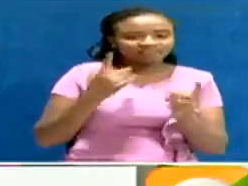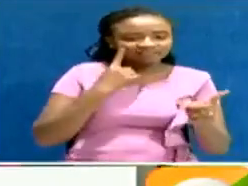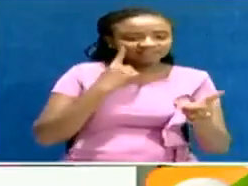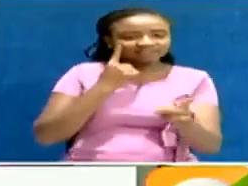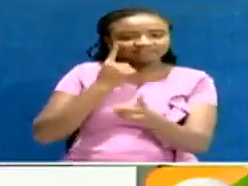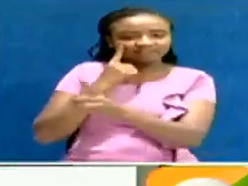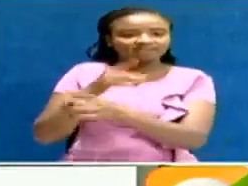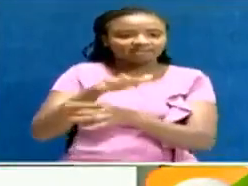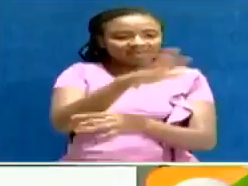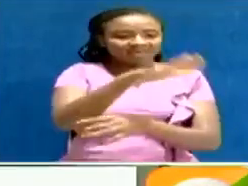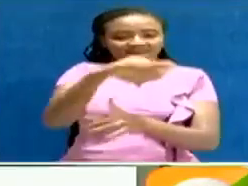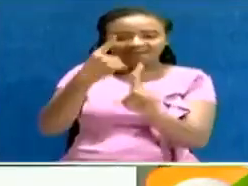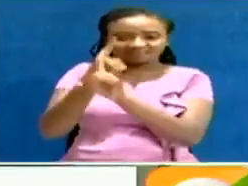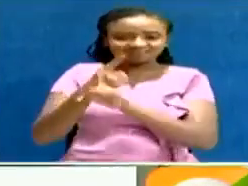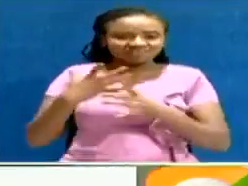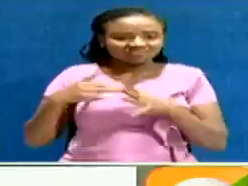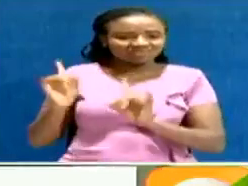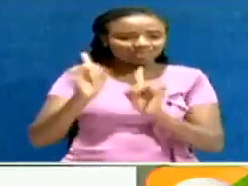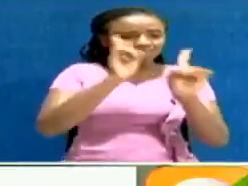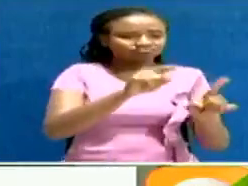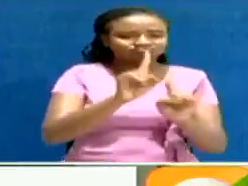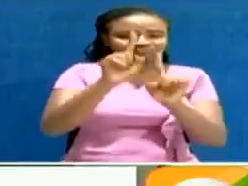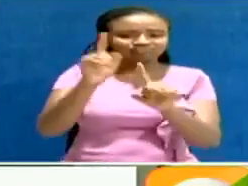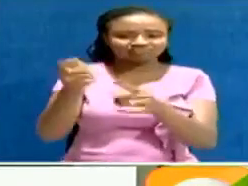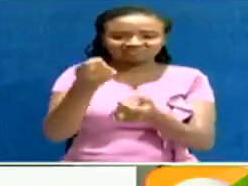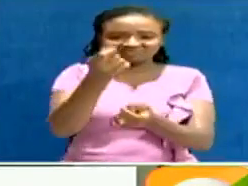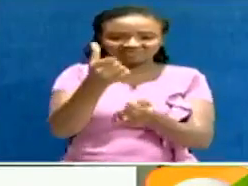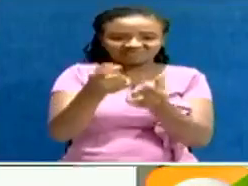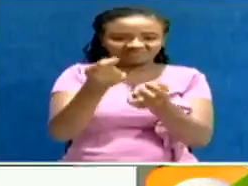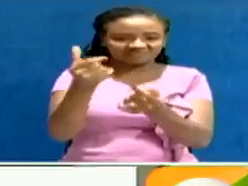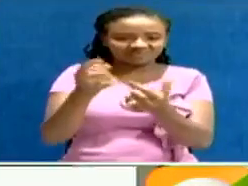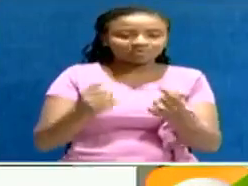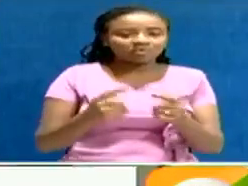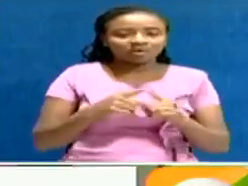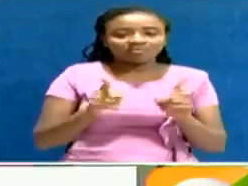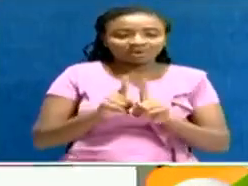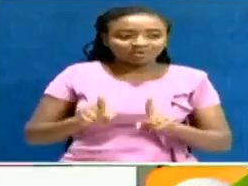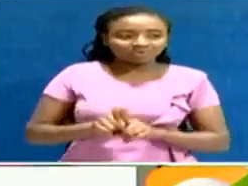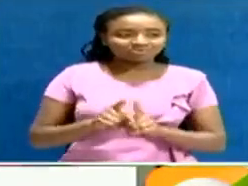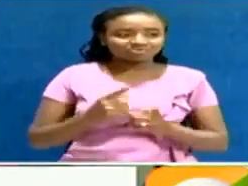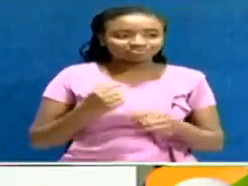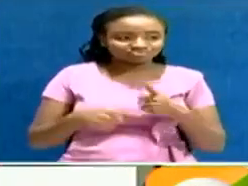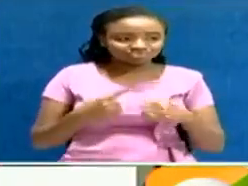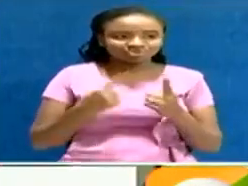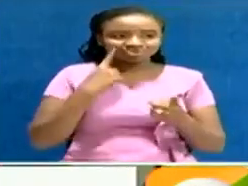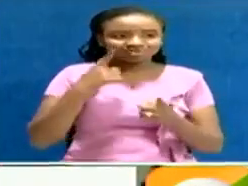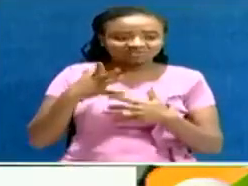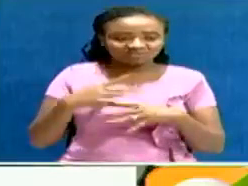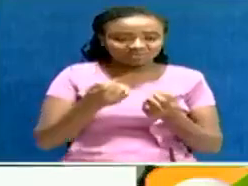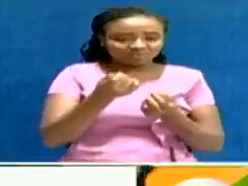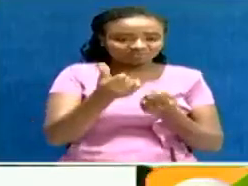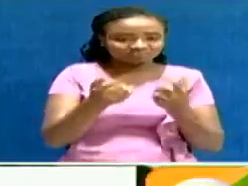We had seen low voter turnout, but then there were no refuse in the morning. But then, as the day progressed, we were seeing fewer and fewer people